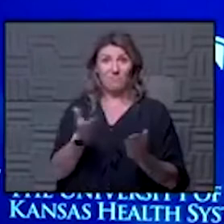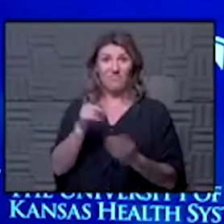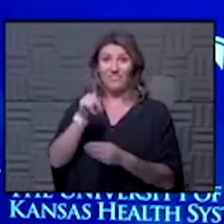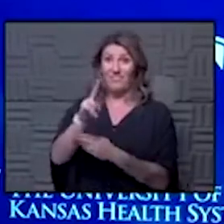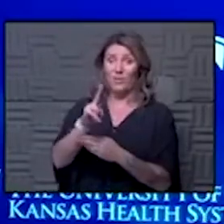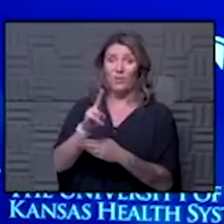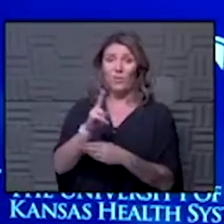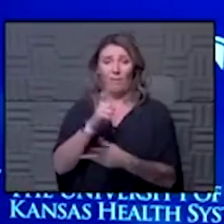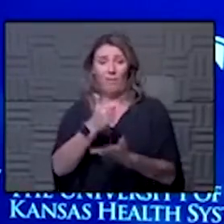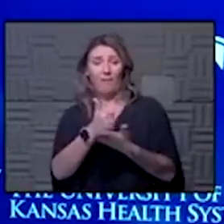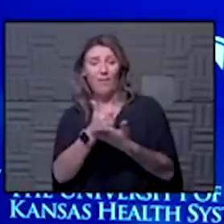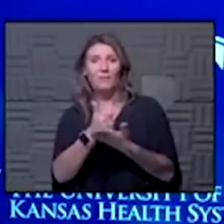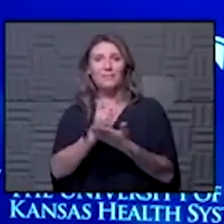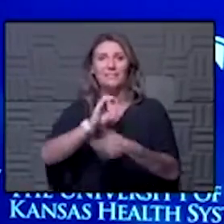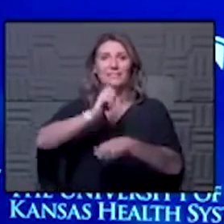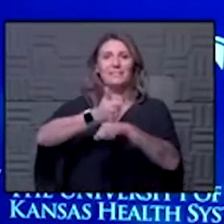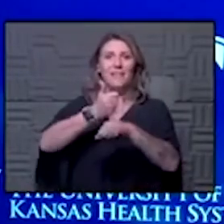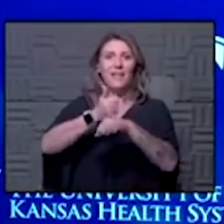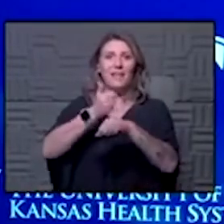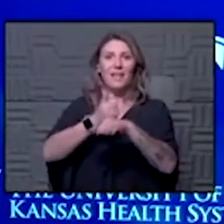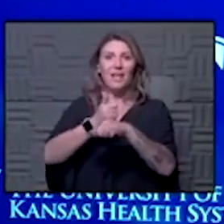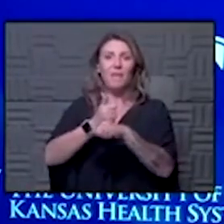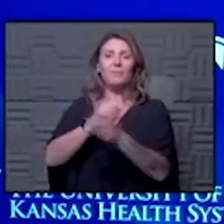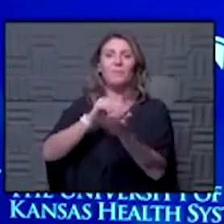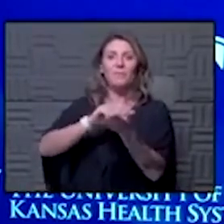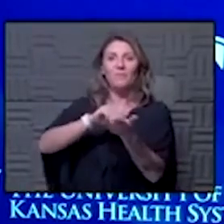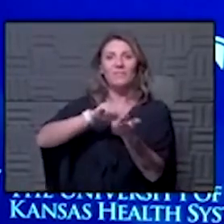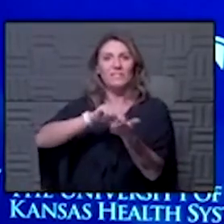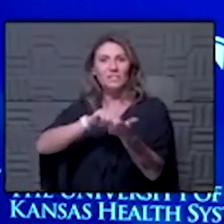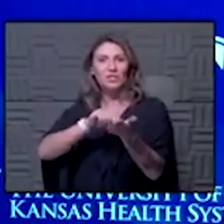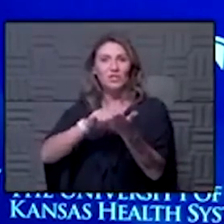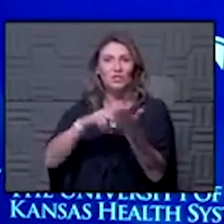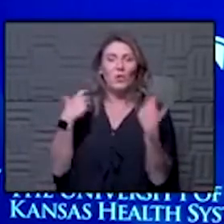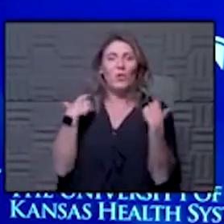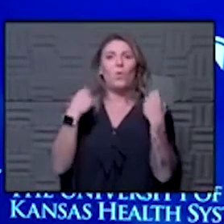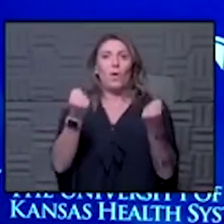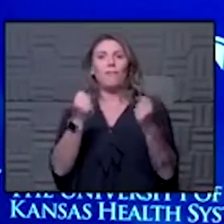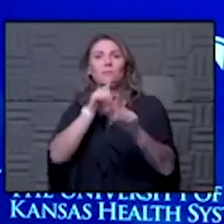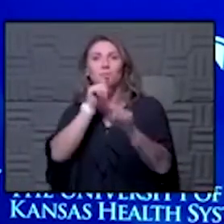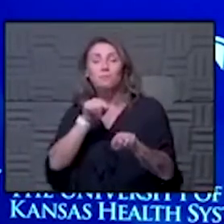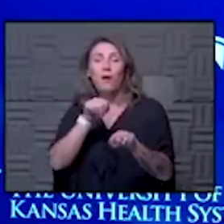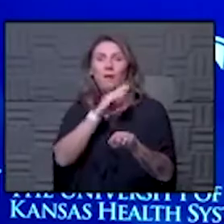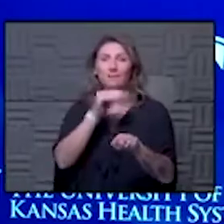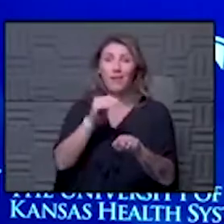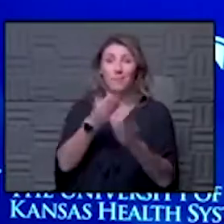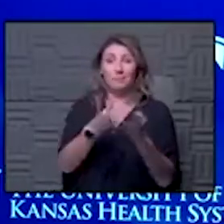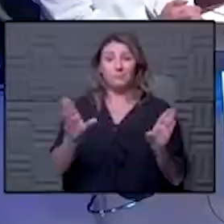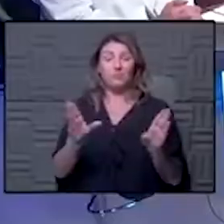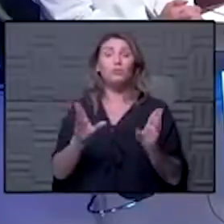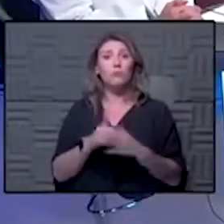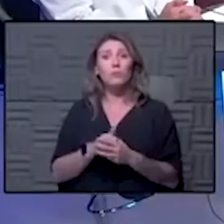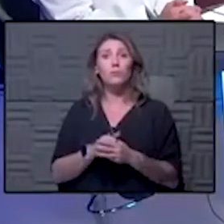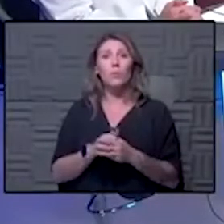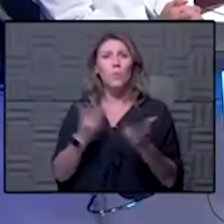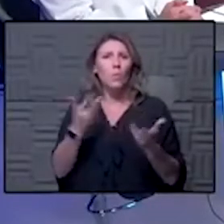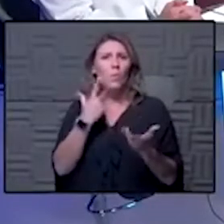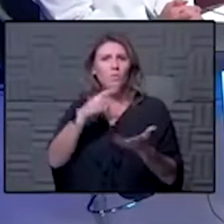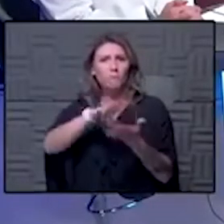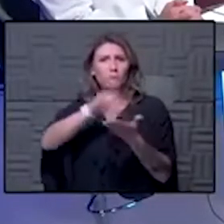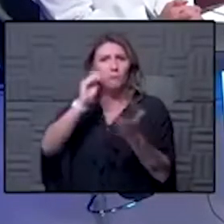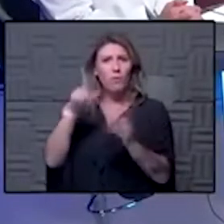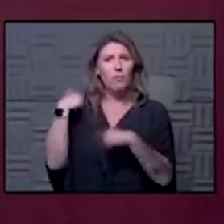you've been helping us head up our physician wellness response provider wellness response around the pandemic and in general what lessons have we learned so far